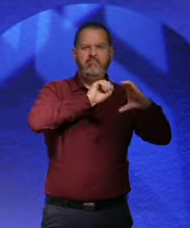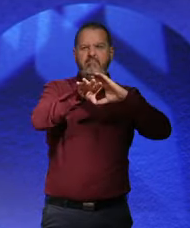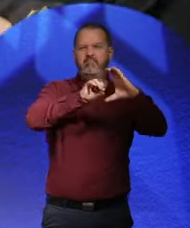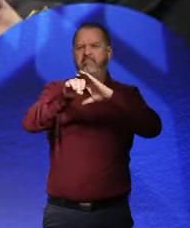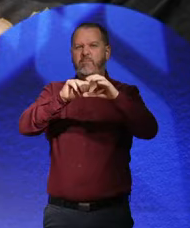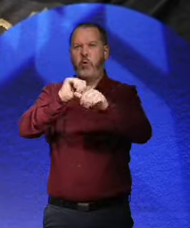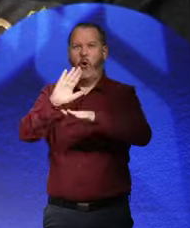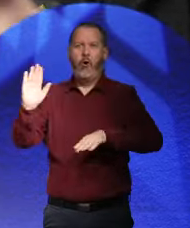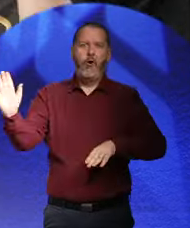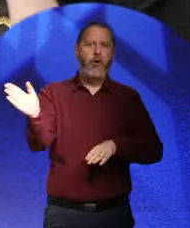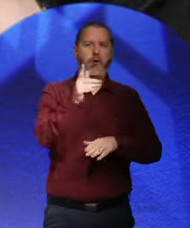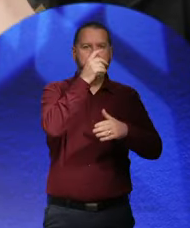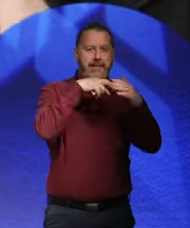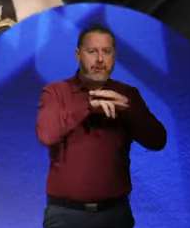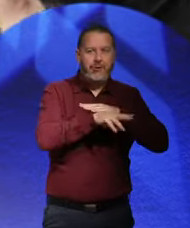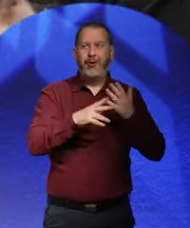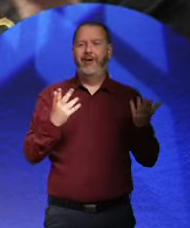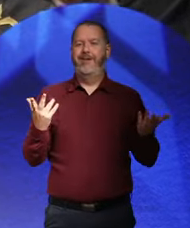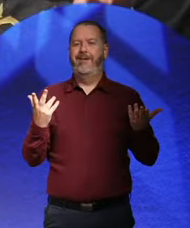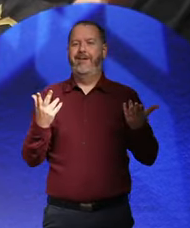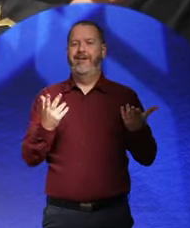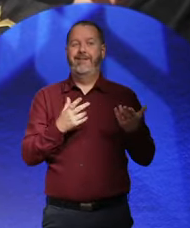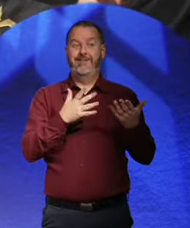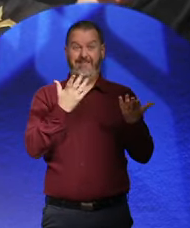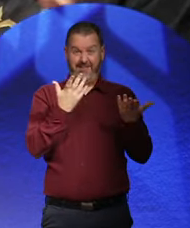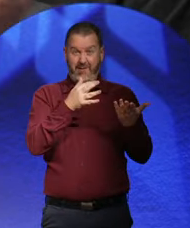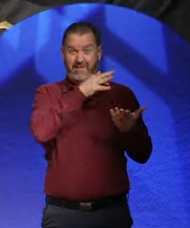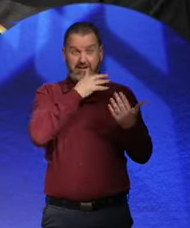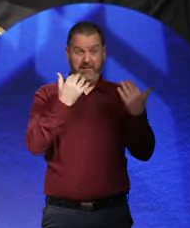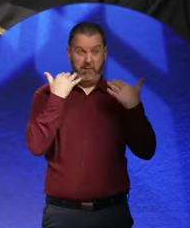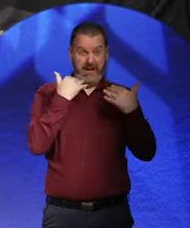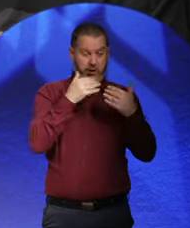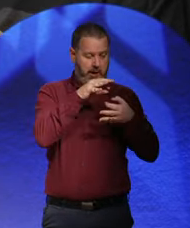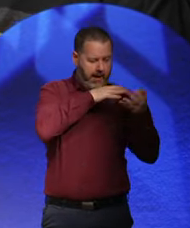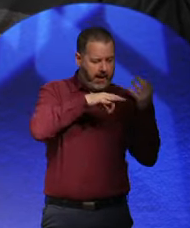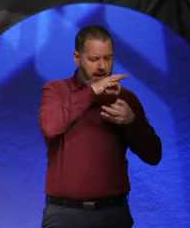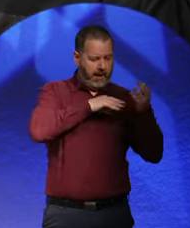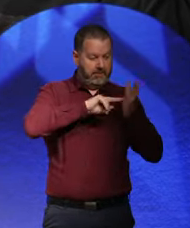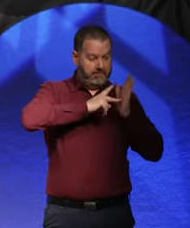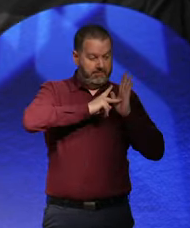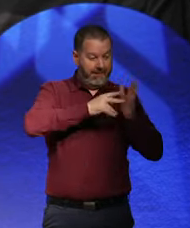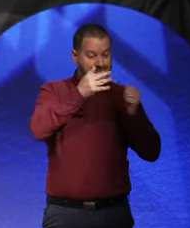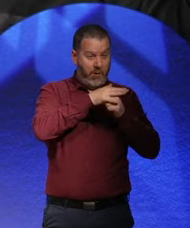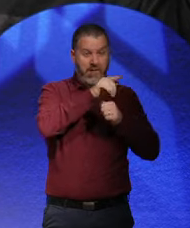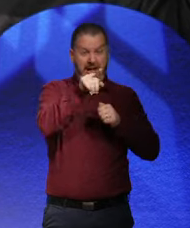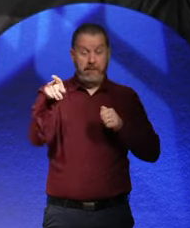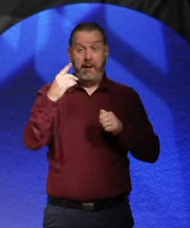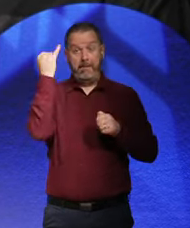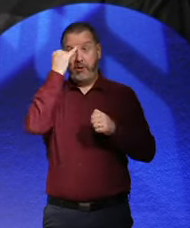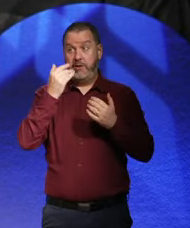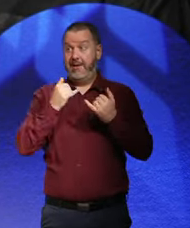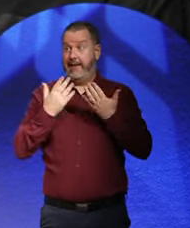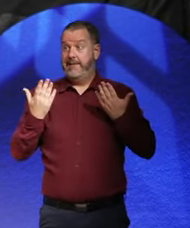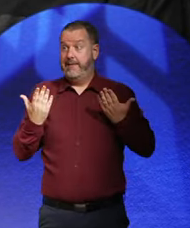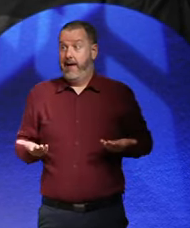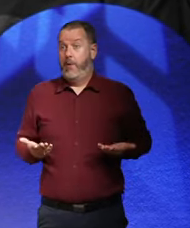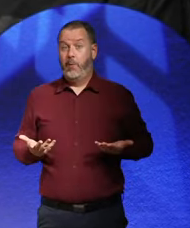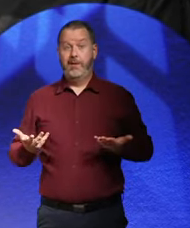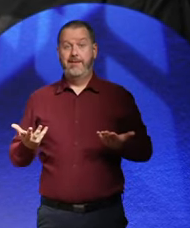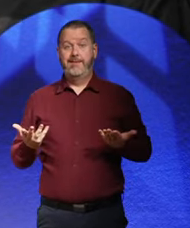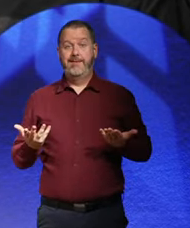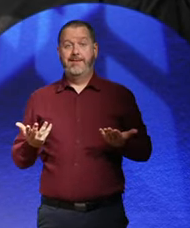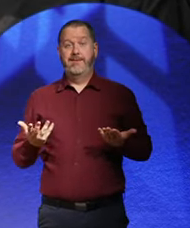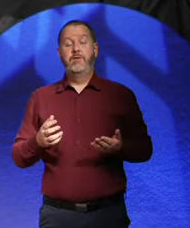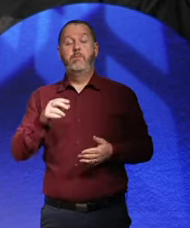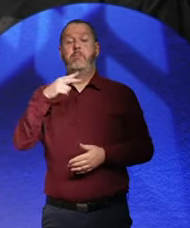had index cards. They were back then. Yeah. what he'd have been like now. So I think the Nazi Party... Yeah. Algorithm. The Nazi